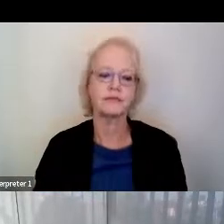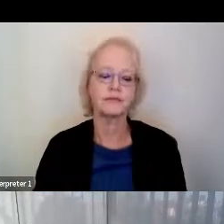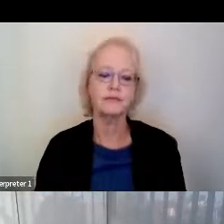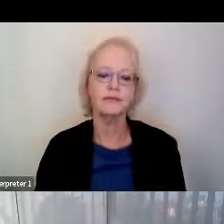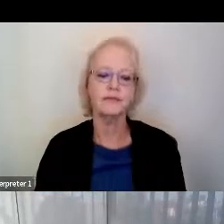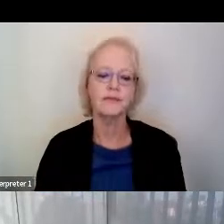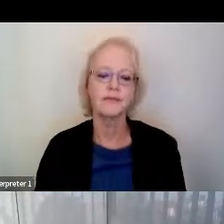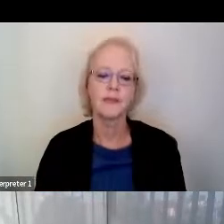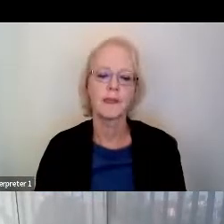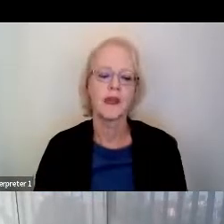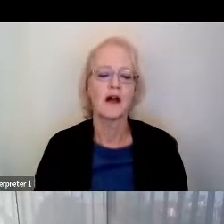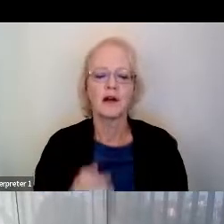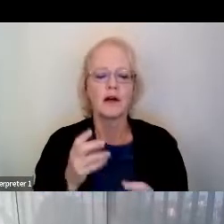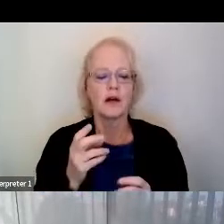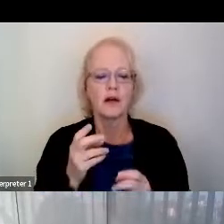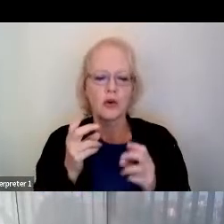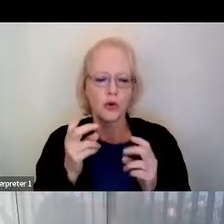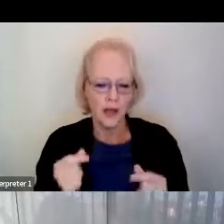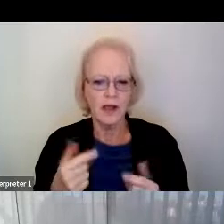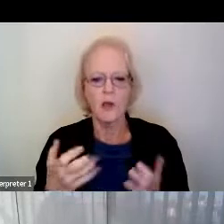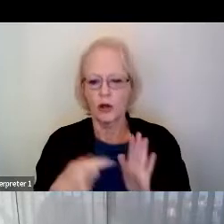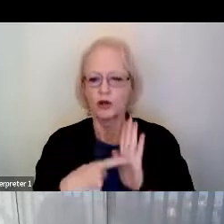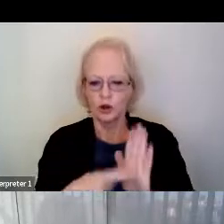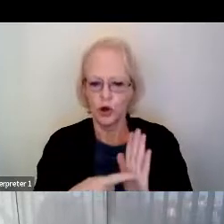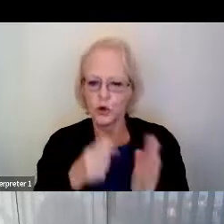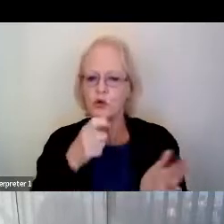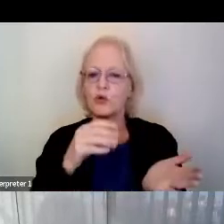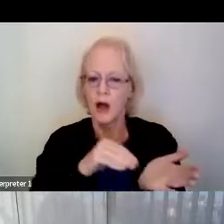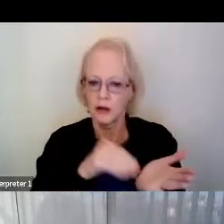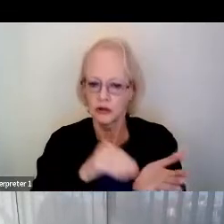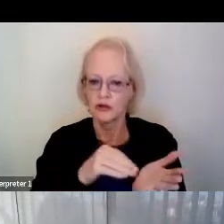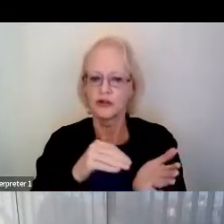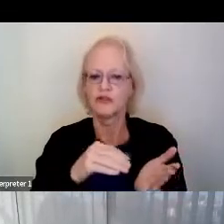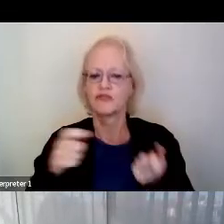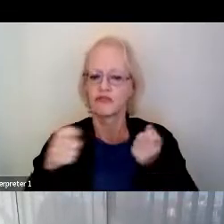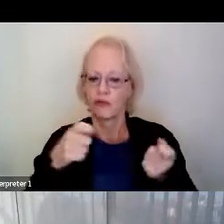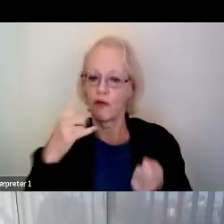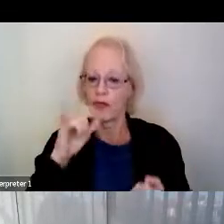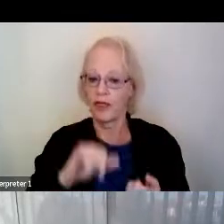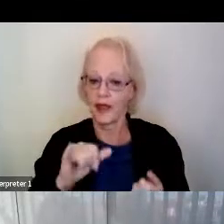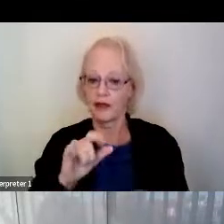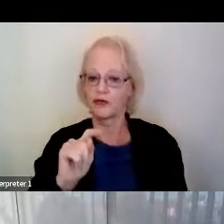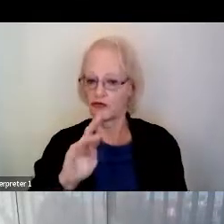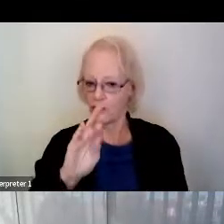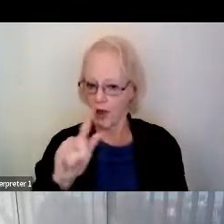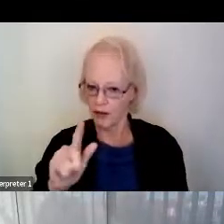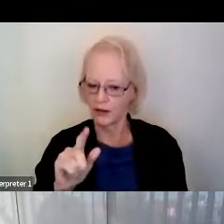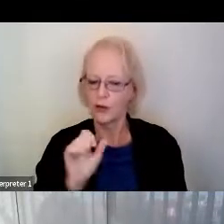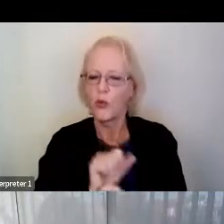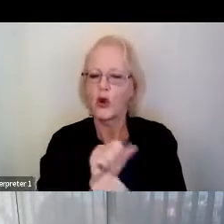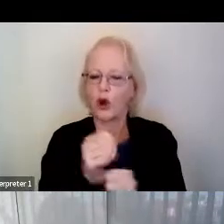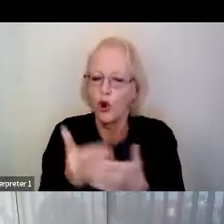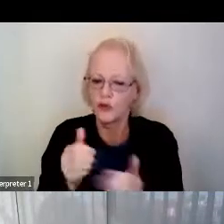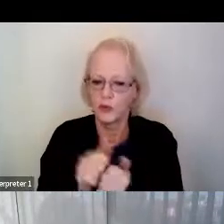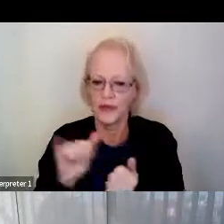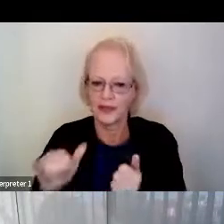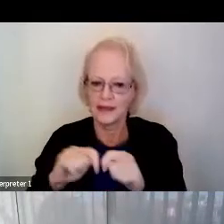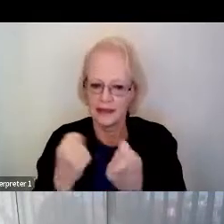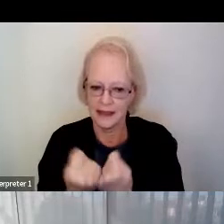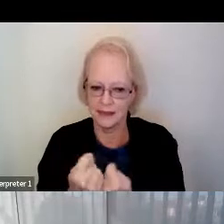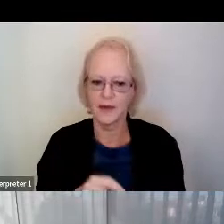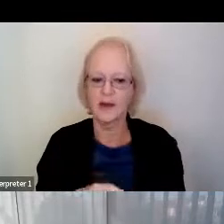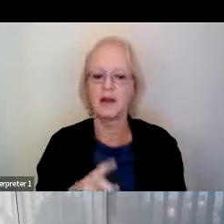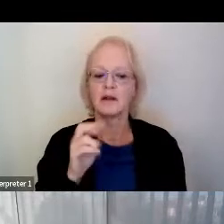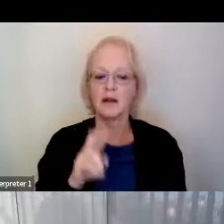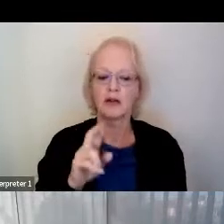And then quickly, Pancho wanted to show the physicians who are in charge of the trial and who work closely with the team. So on the left, that's Dr.